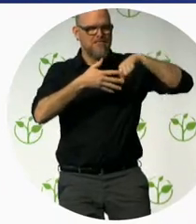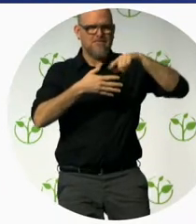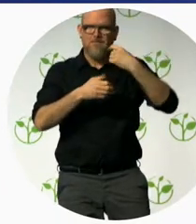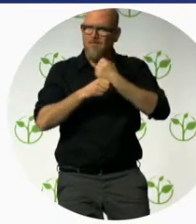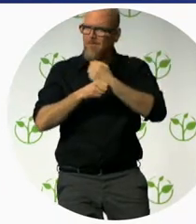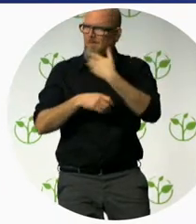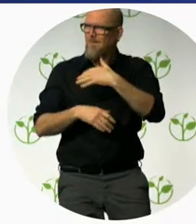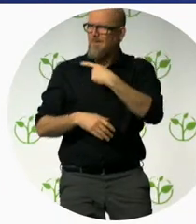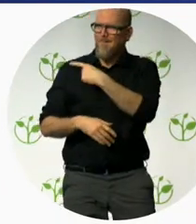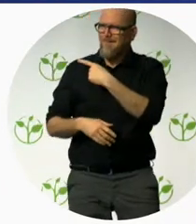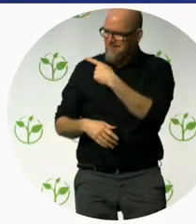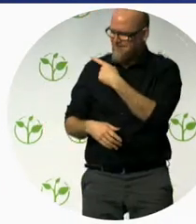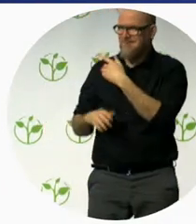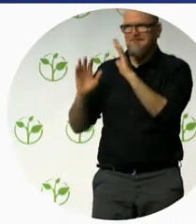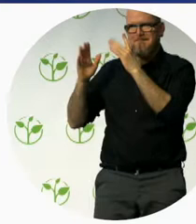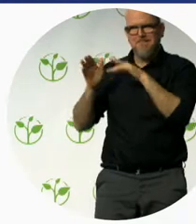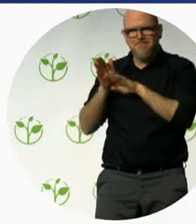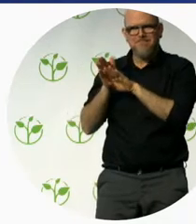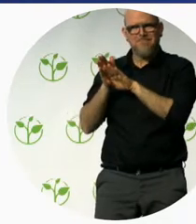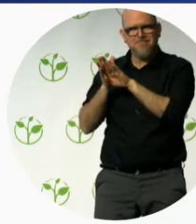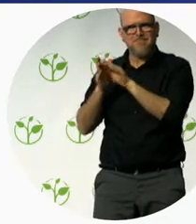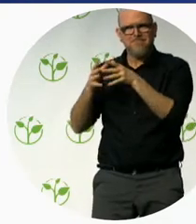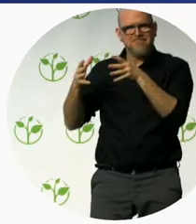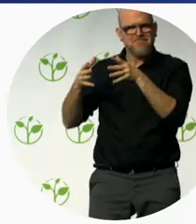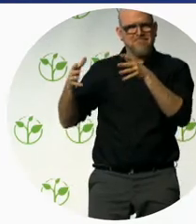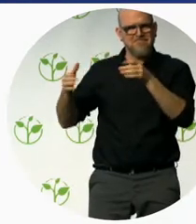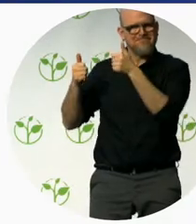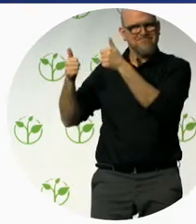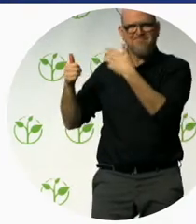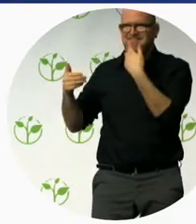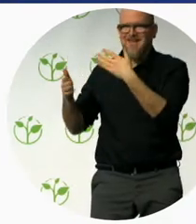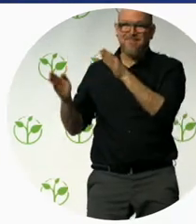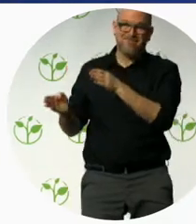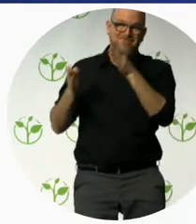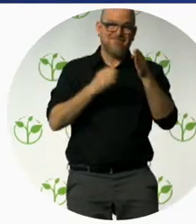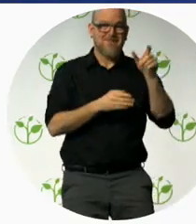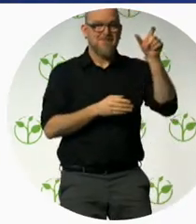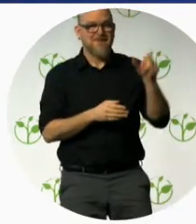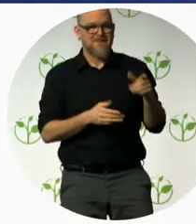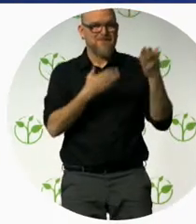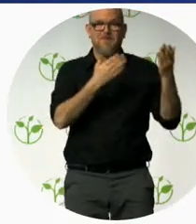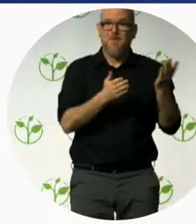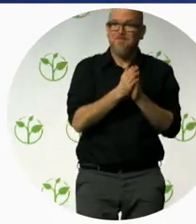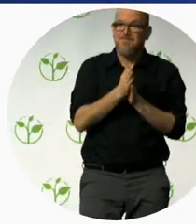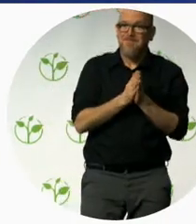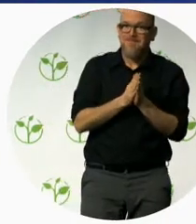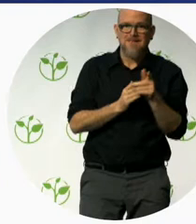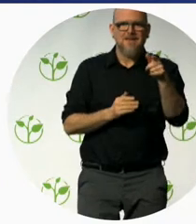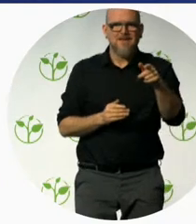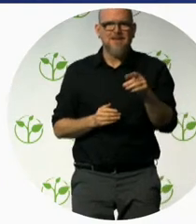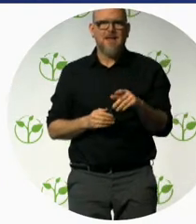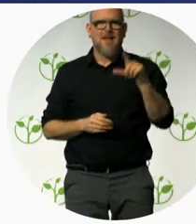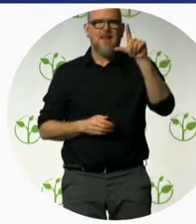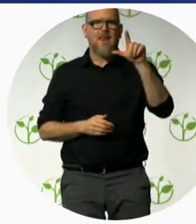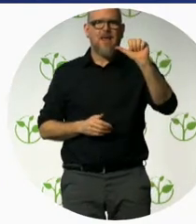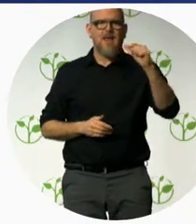moving on. And our next speaker is from Belgium. It is Ewud Lagring, who is product manager of accessibility and